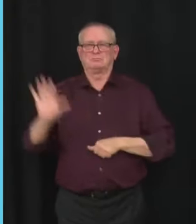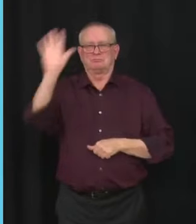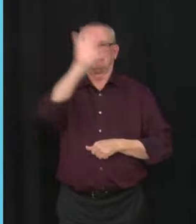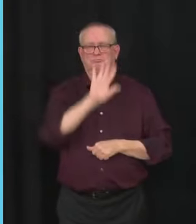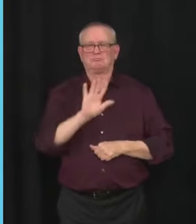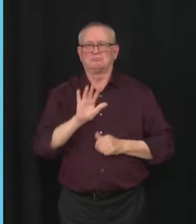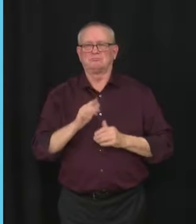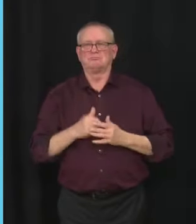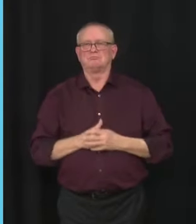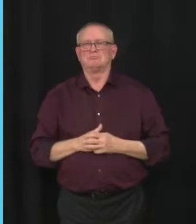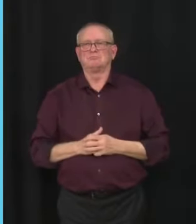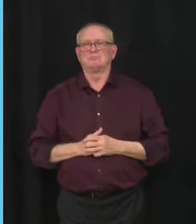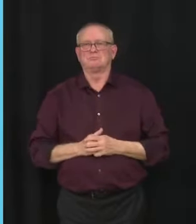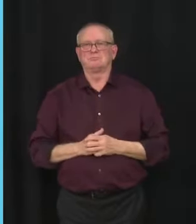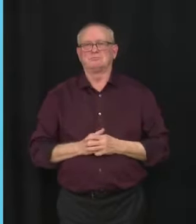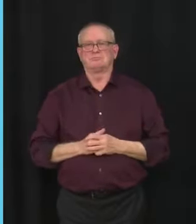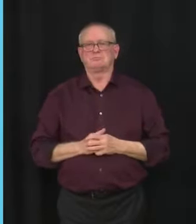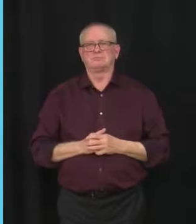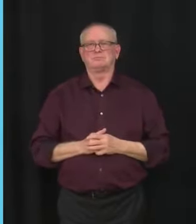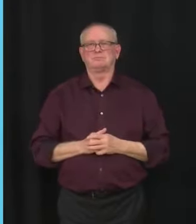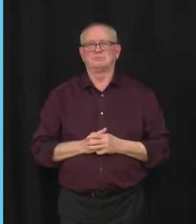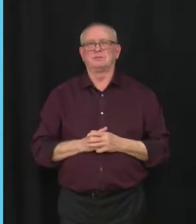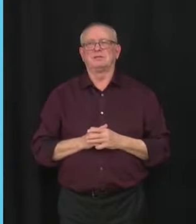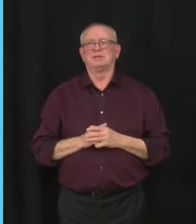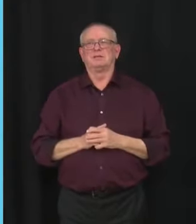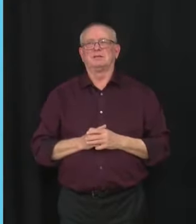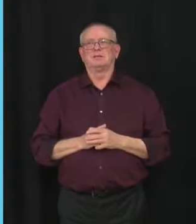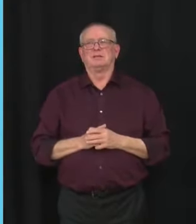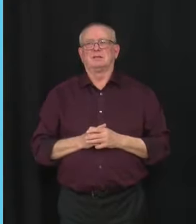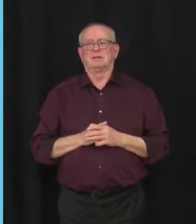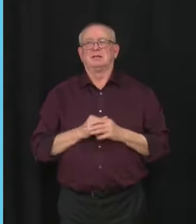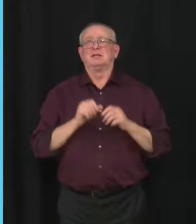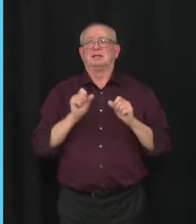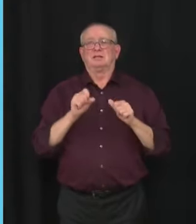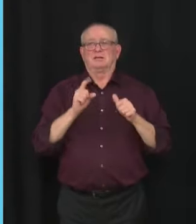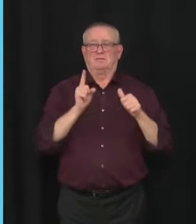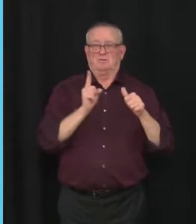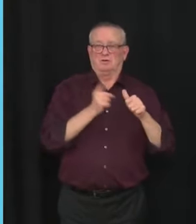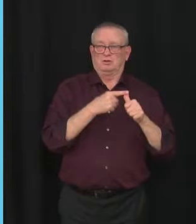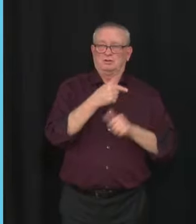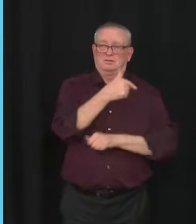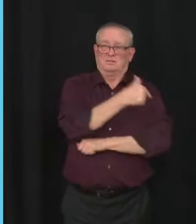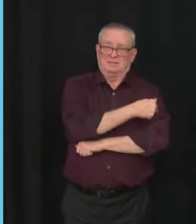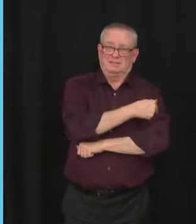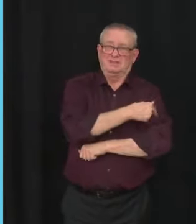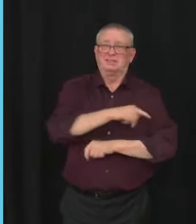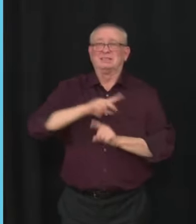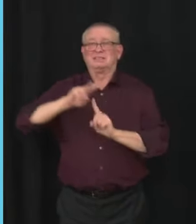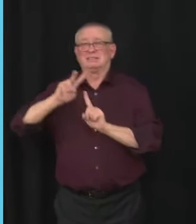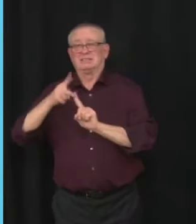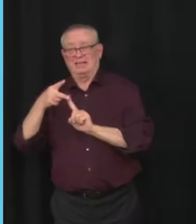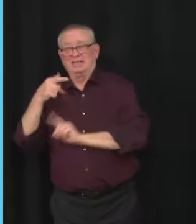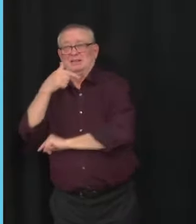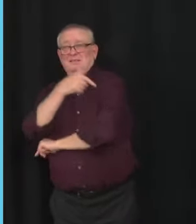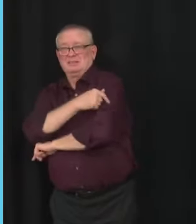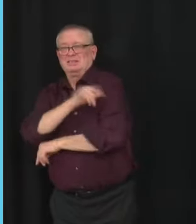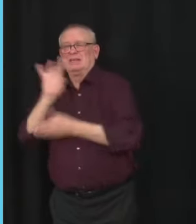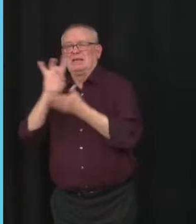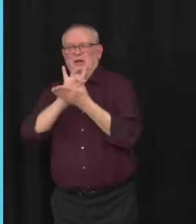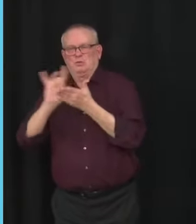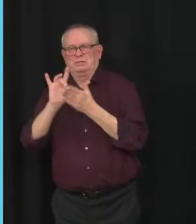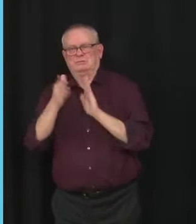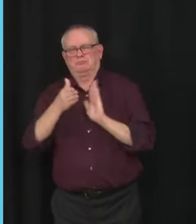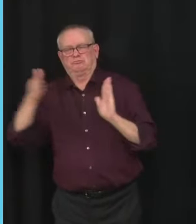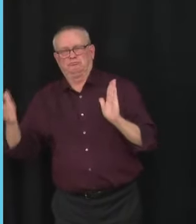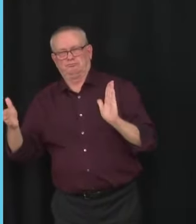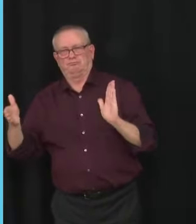that there is at least eight weeks between first and second doses and encouraging parents to consider the benefits of offering immunization to children